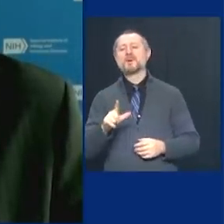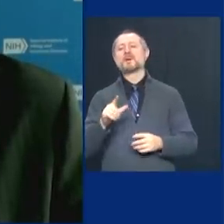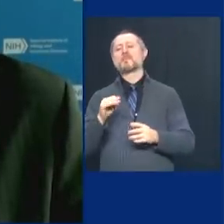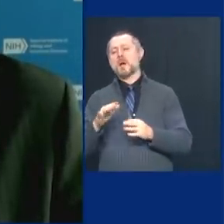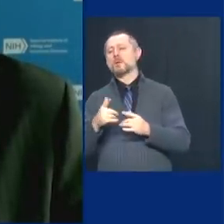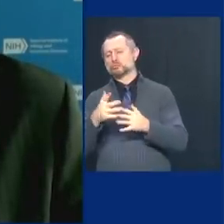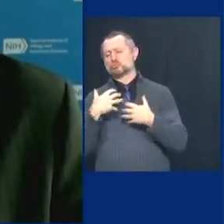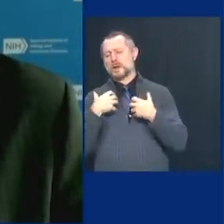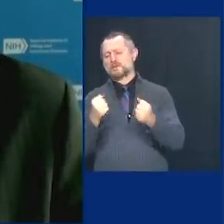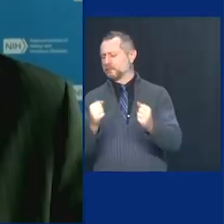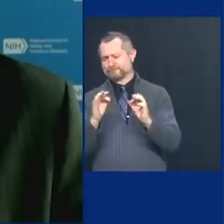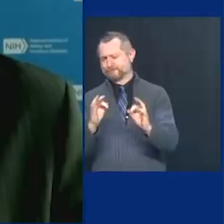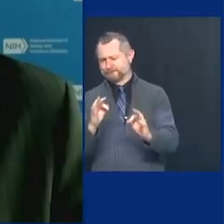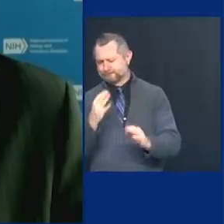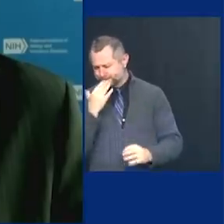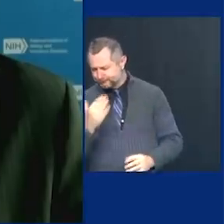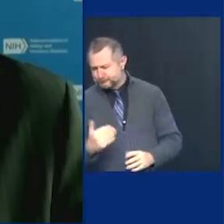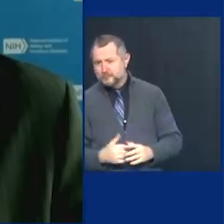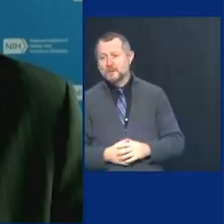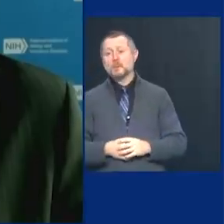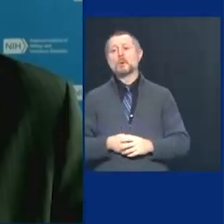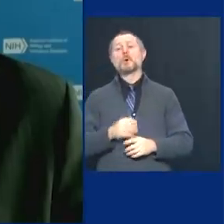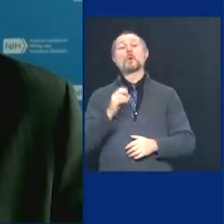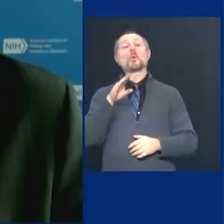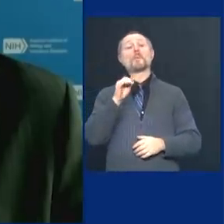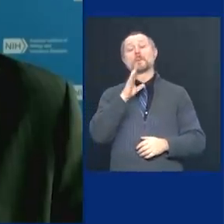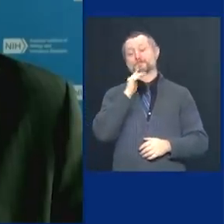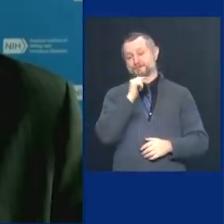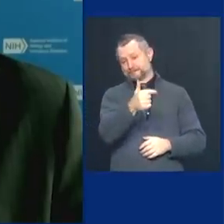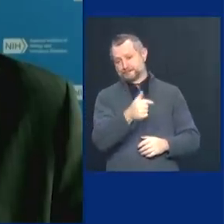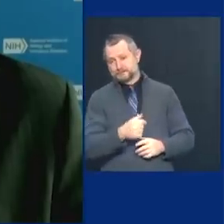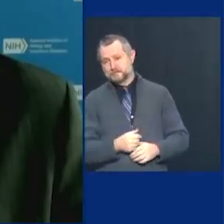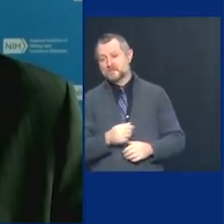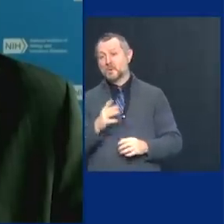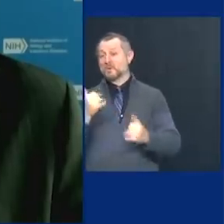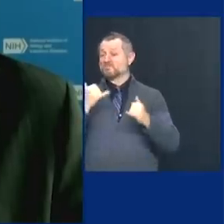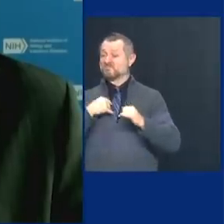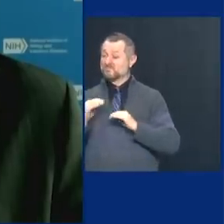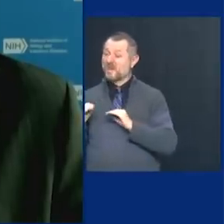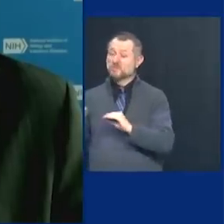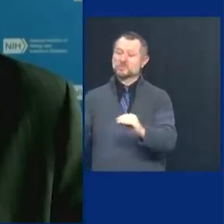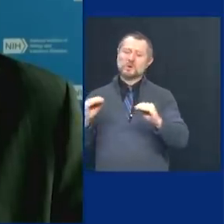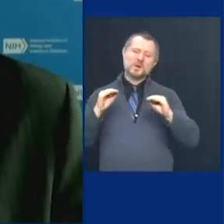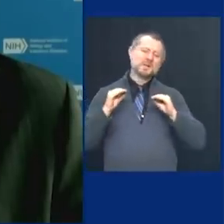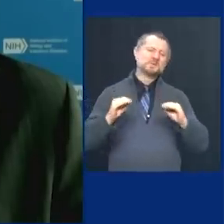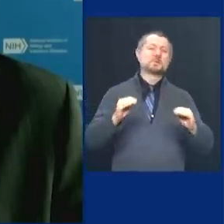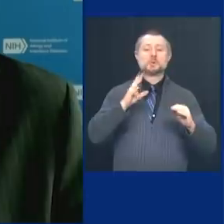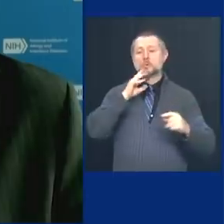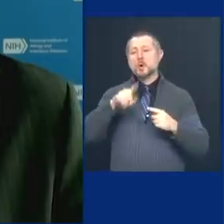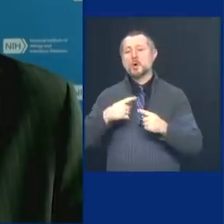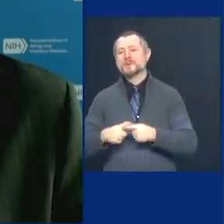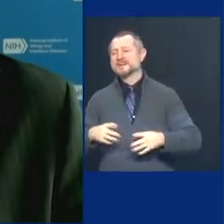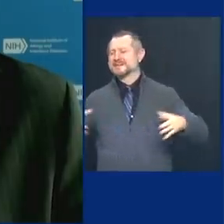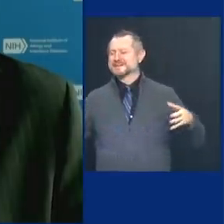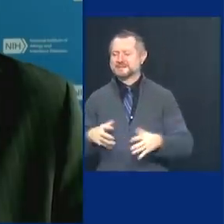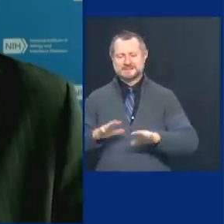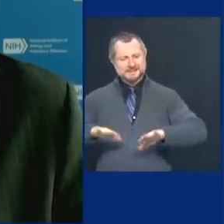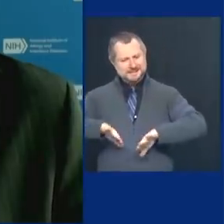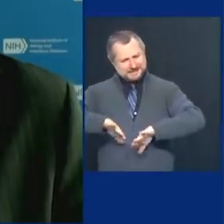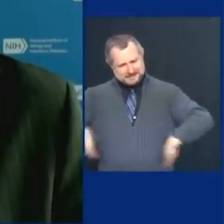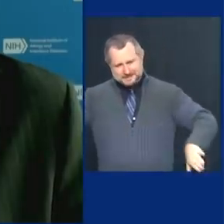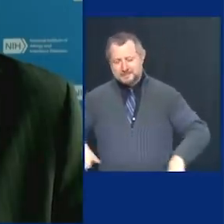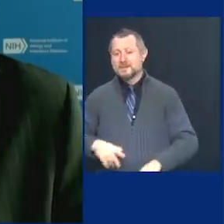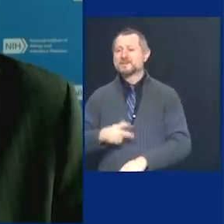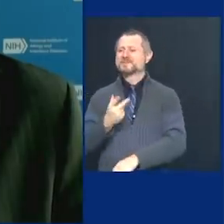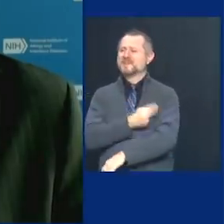Doctor, on this education of the population of both the small spreads and even more now, the vaccine take the vaccine.